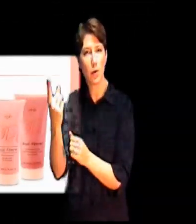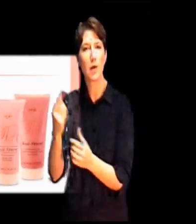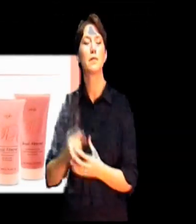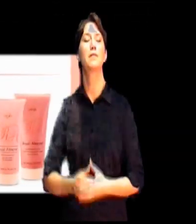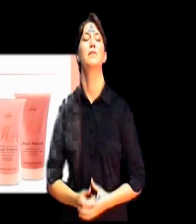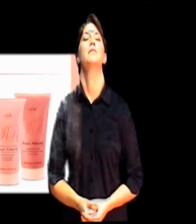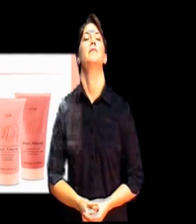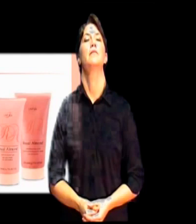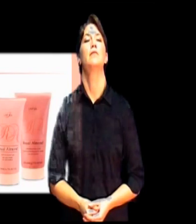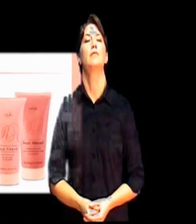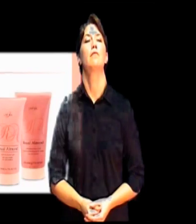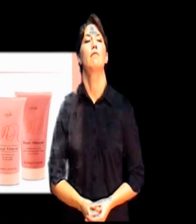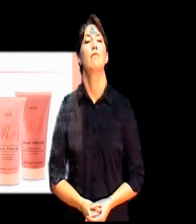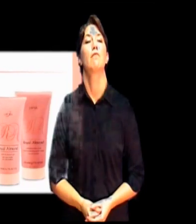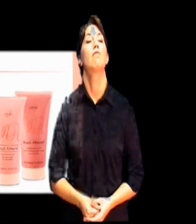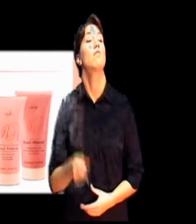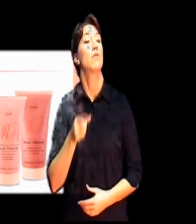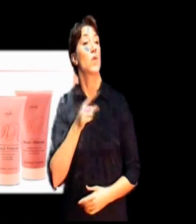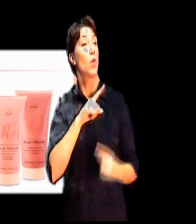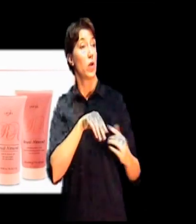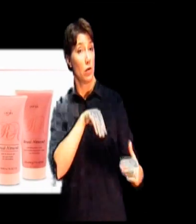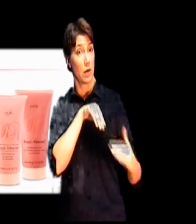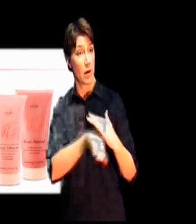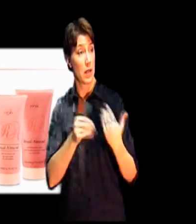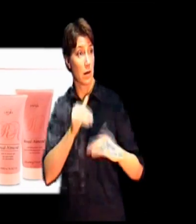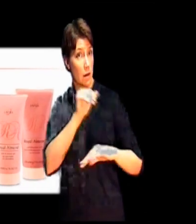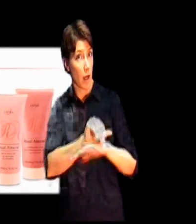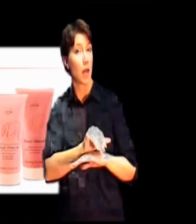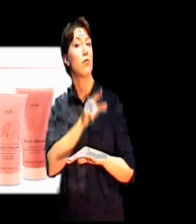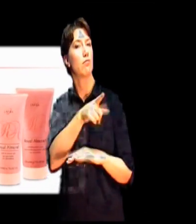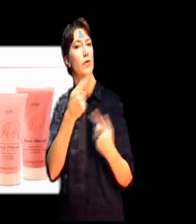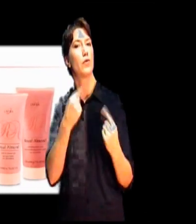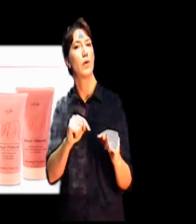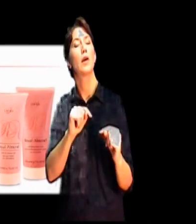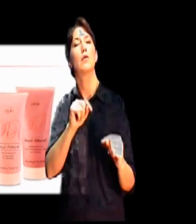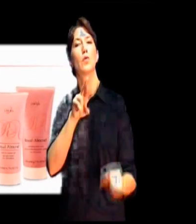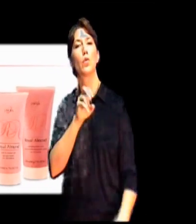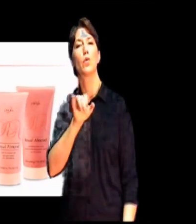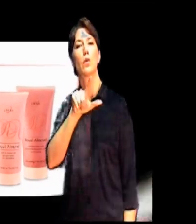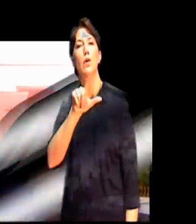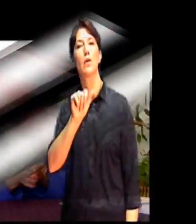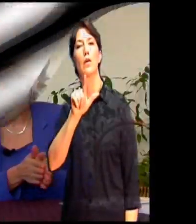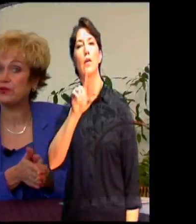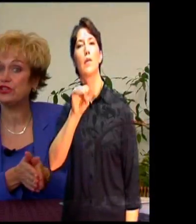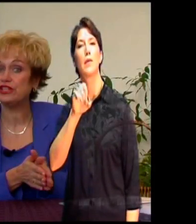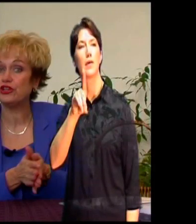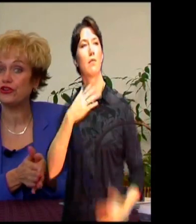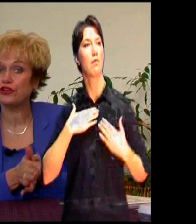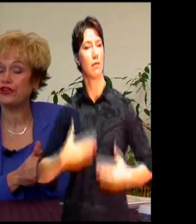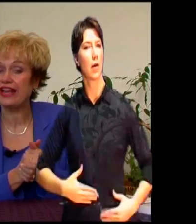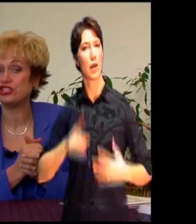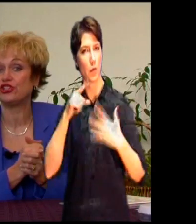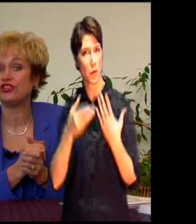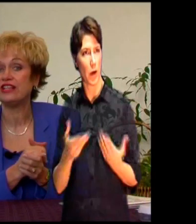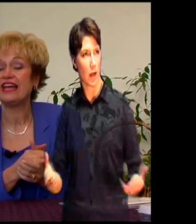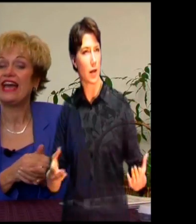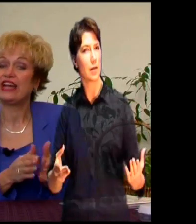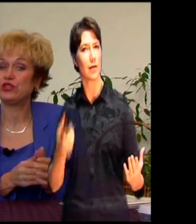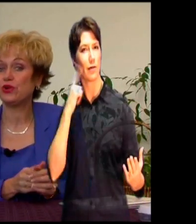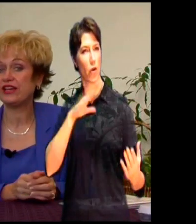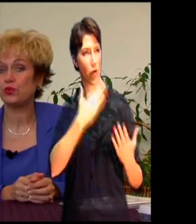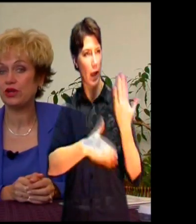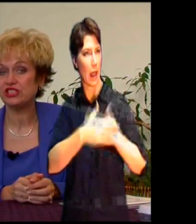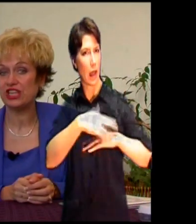Well, you had an opportunity to experience the product when you walked in this evening. You tried our Royal Almond Body Products on your hand when you did your handshell.